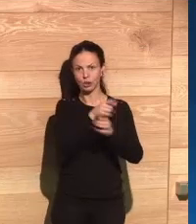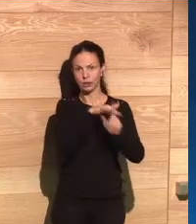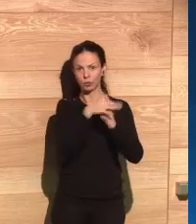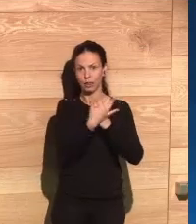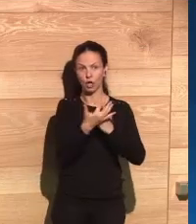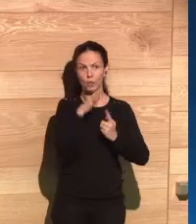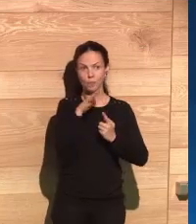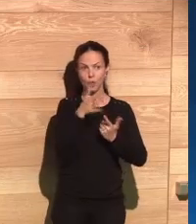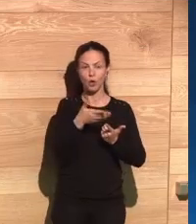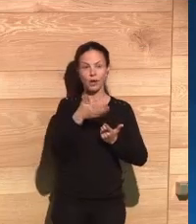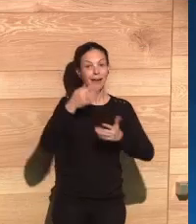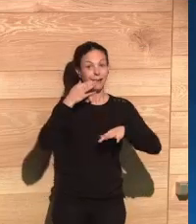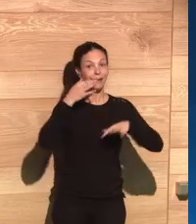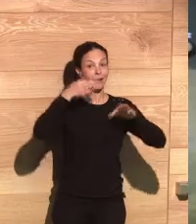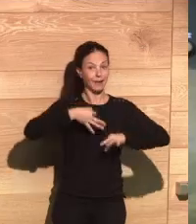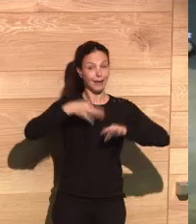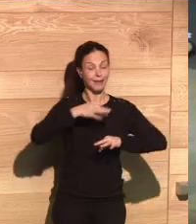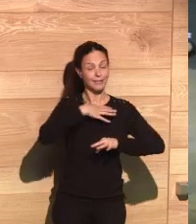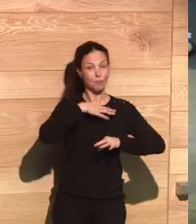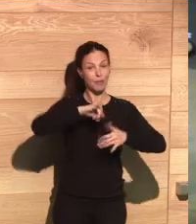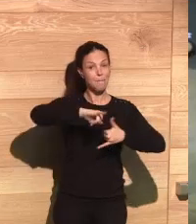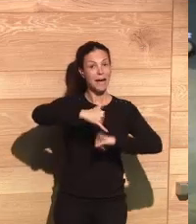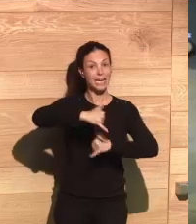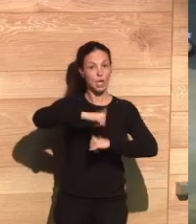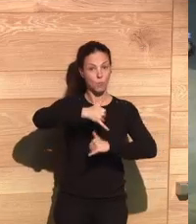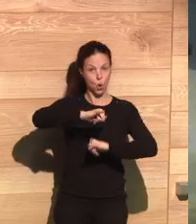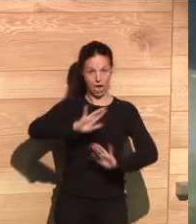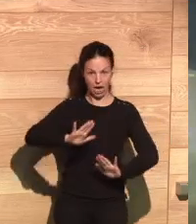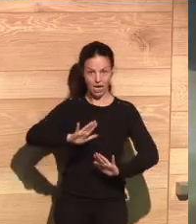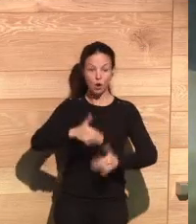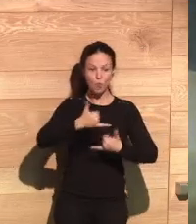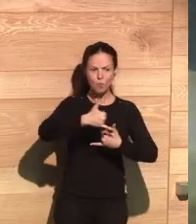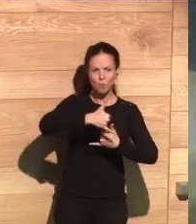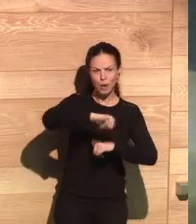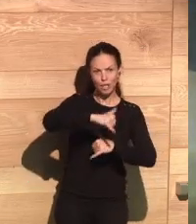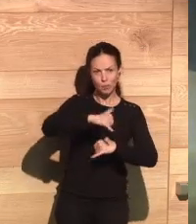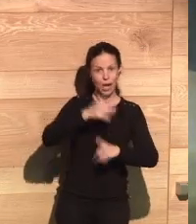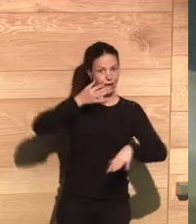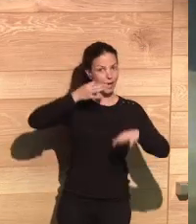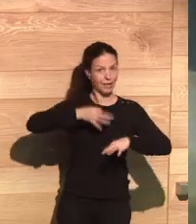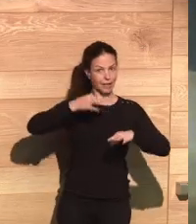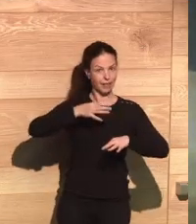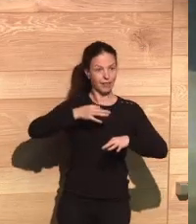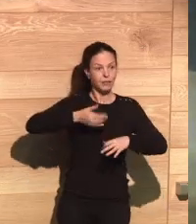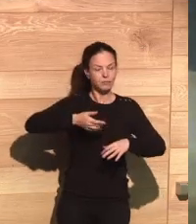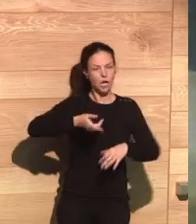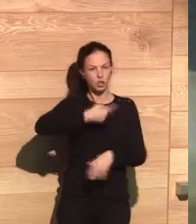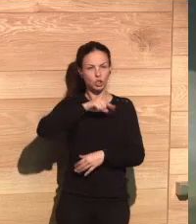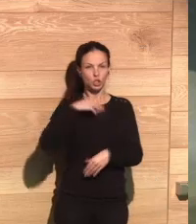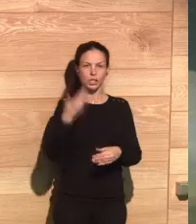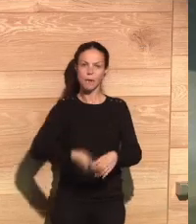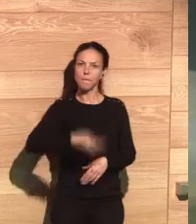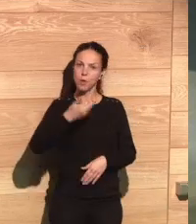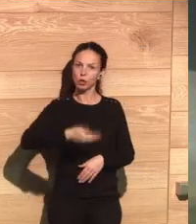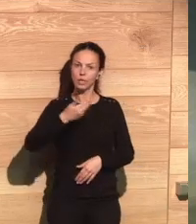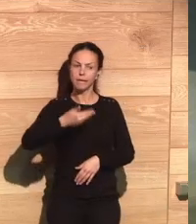reality of what's going on in the world. So a concern about misrepresentation was important to us, too. Yeah. So those are some of the